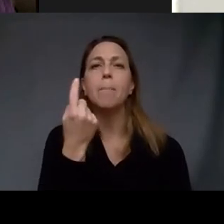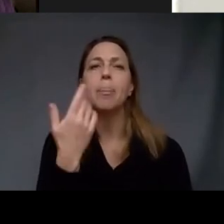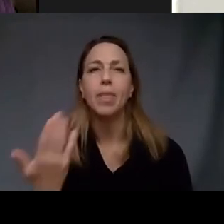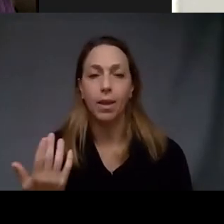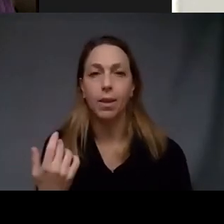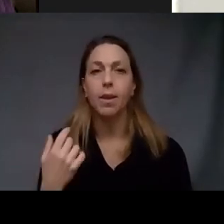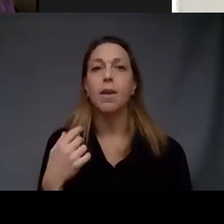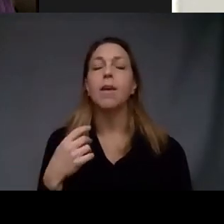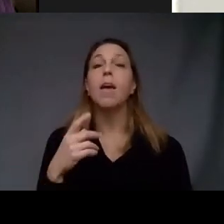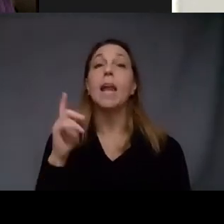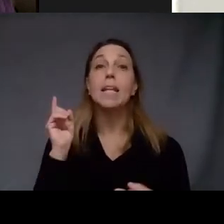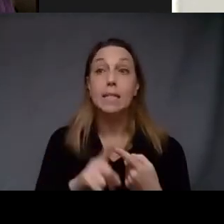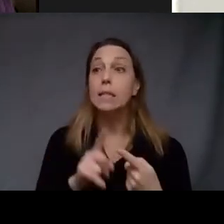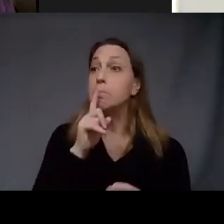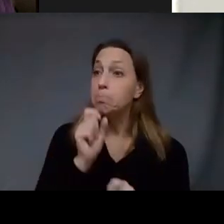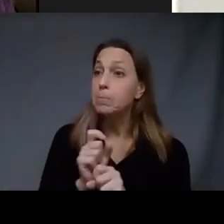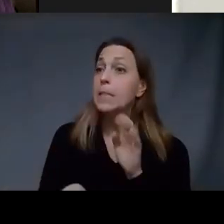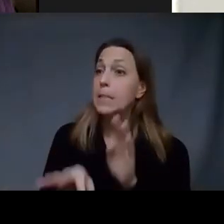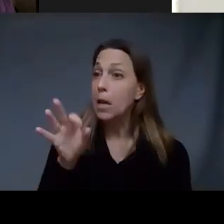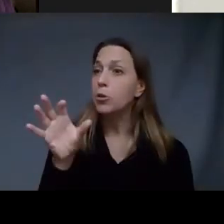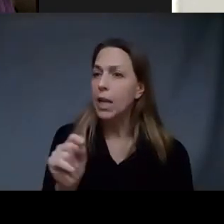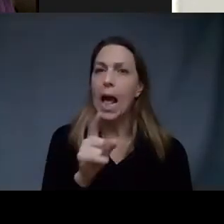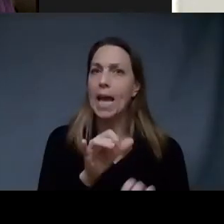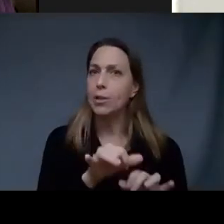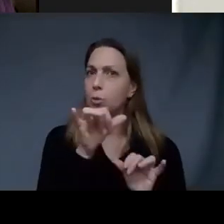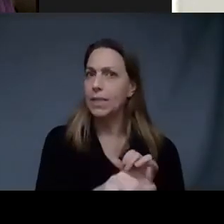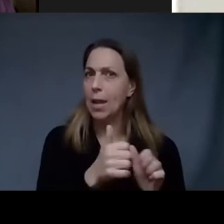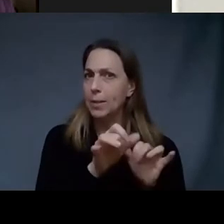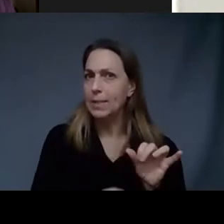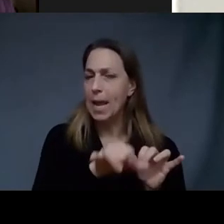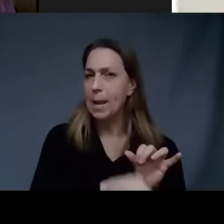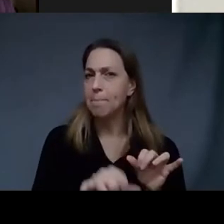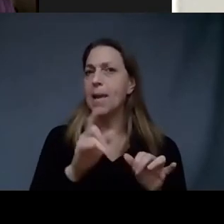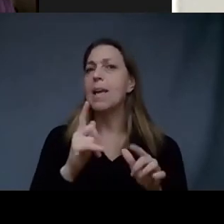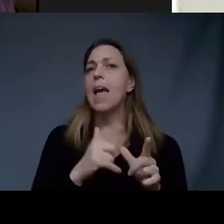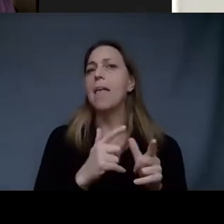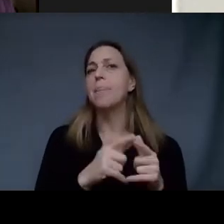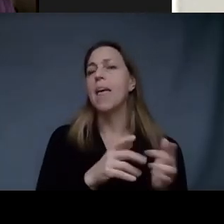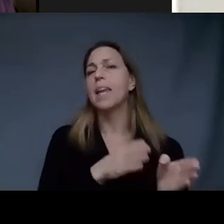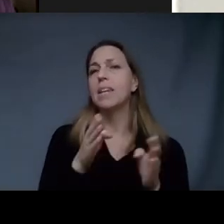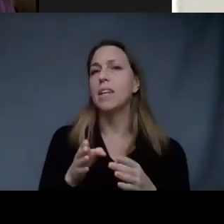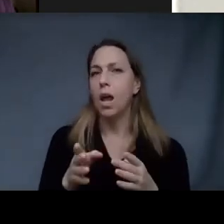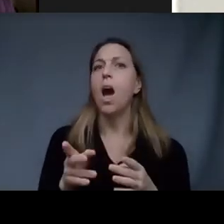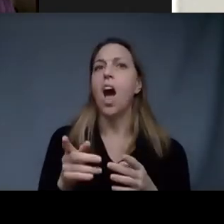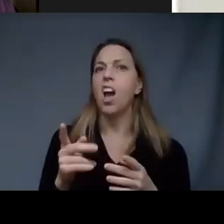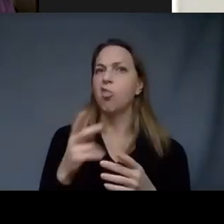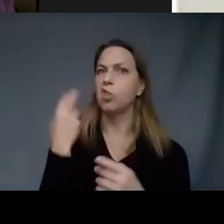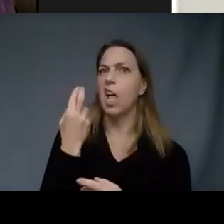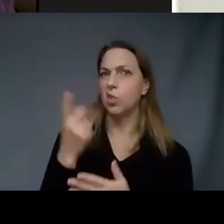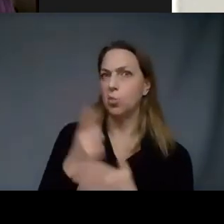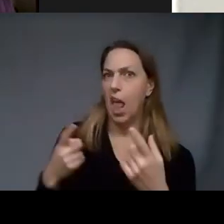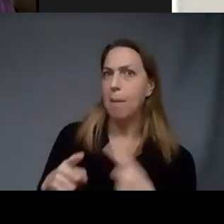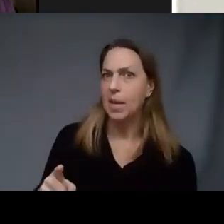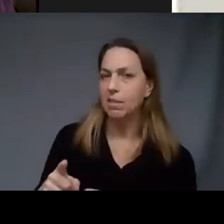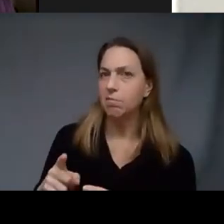going to stay there and finally I found the buried treasure which was a very bad memory but once I found